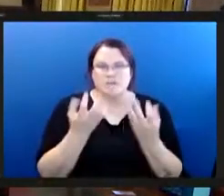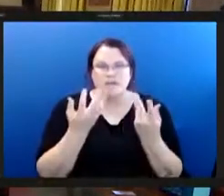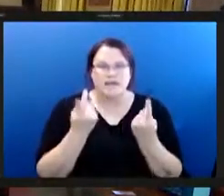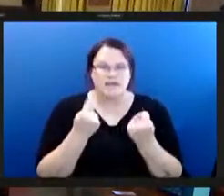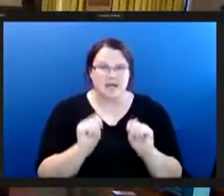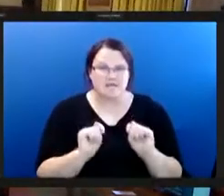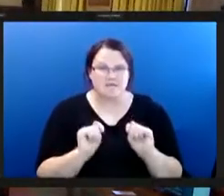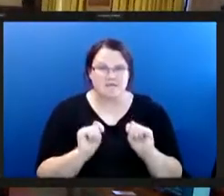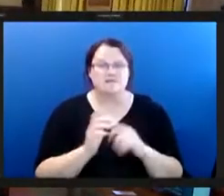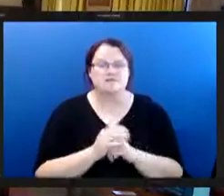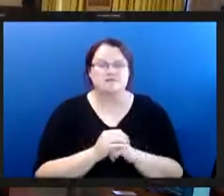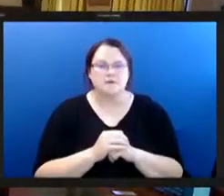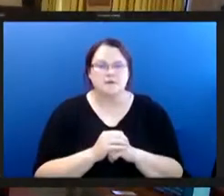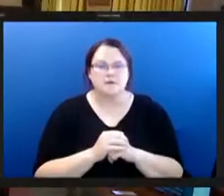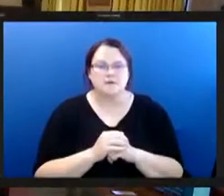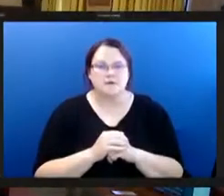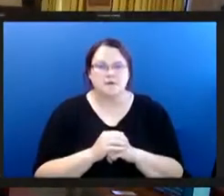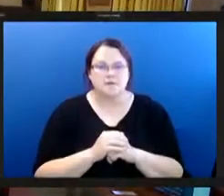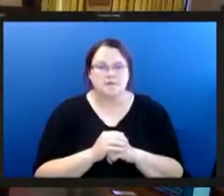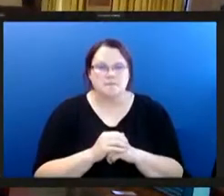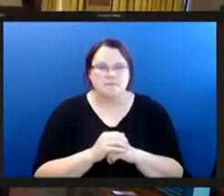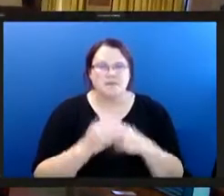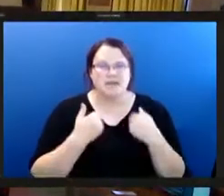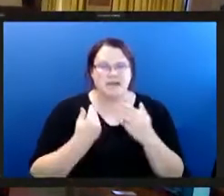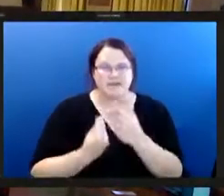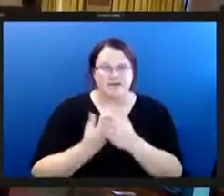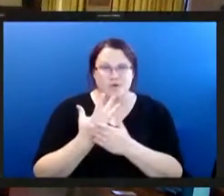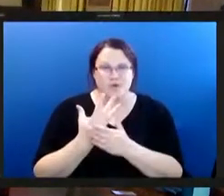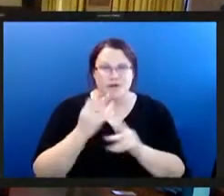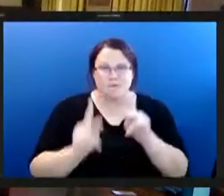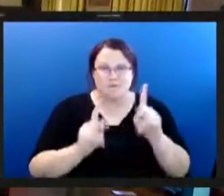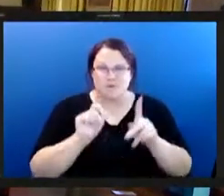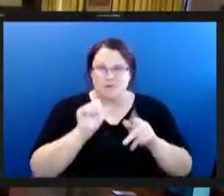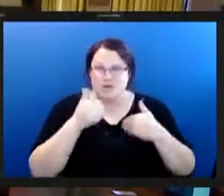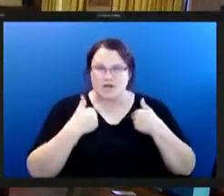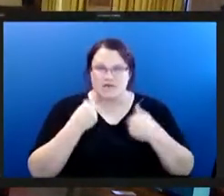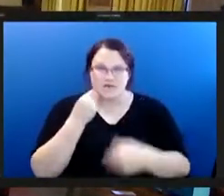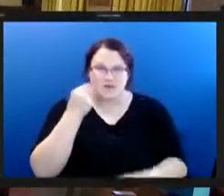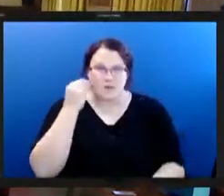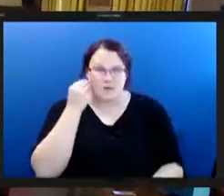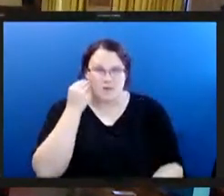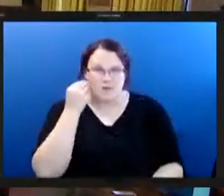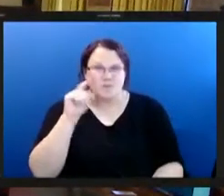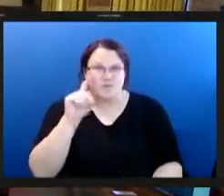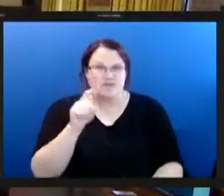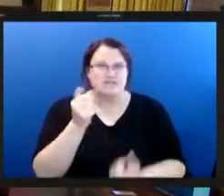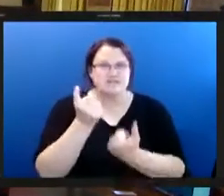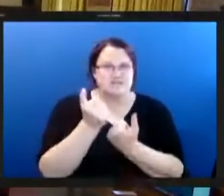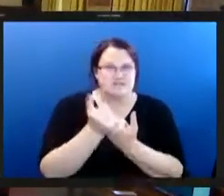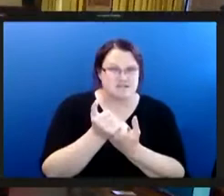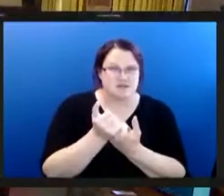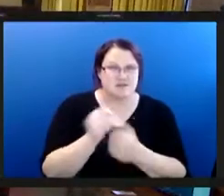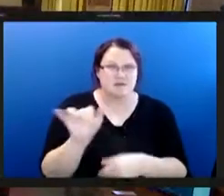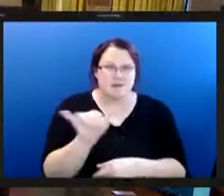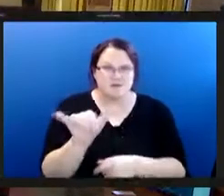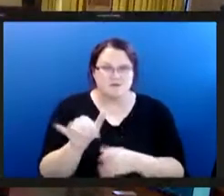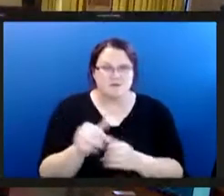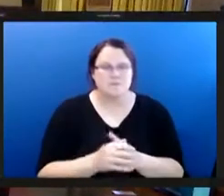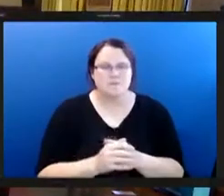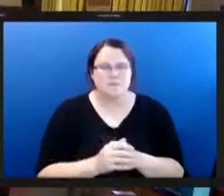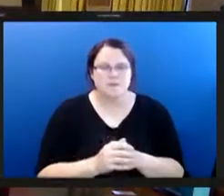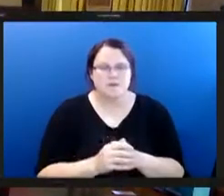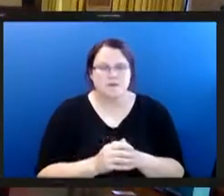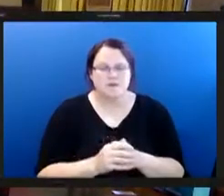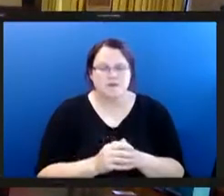underway we have a growing homeless population of expert to support for justice initiatives amongst the